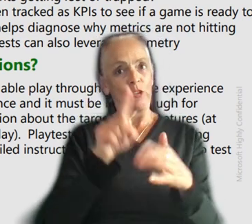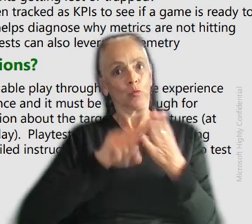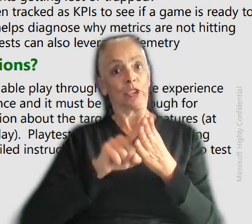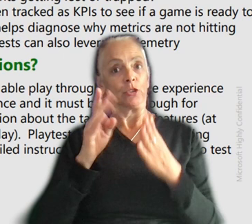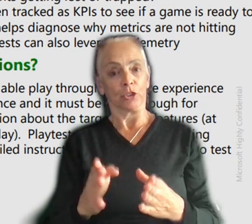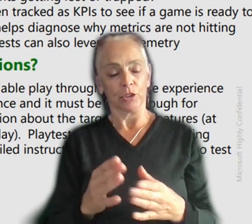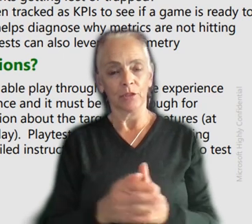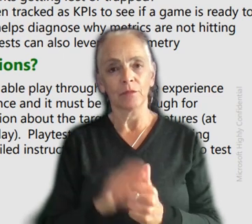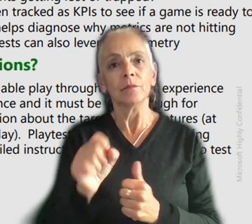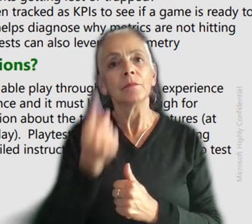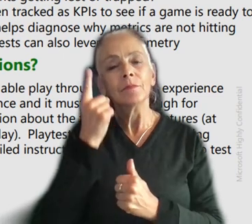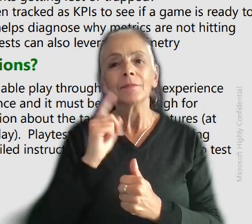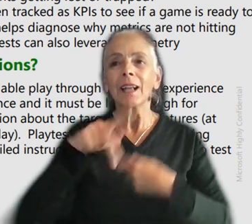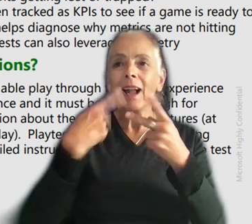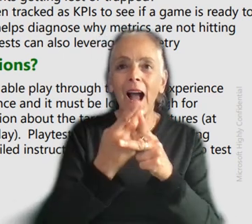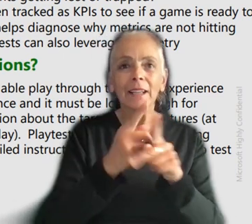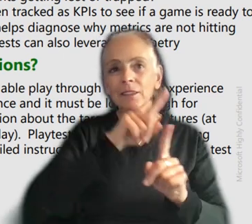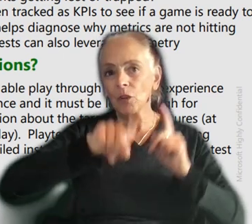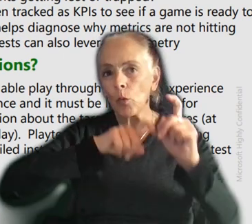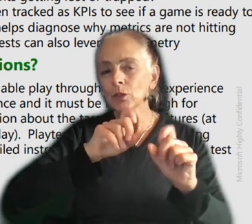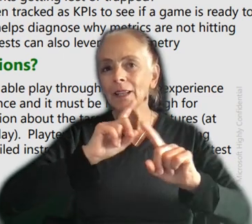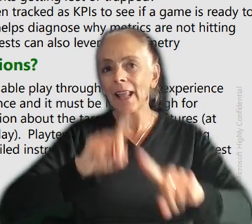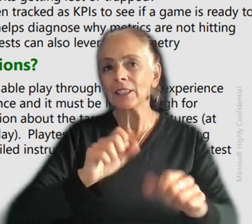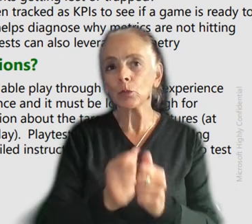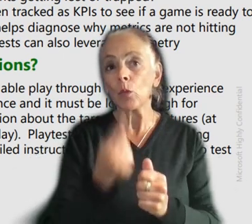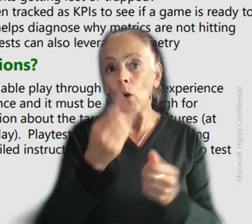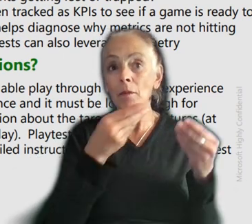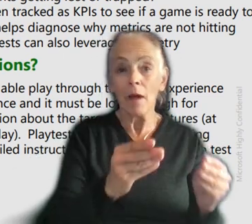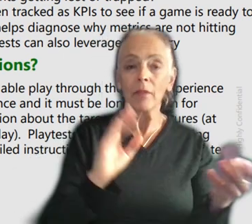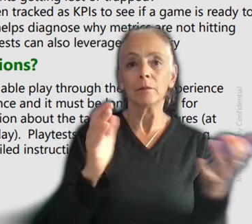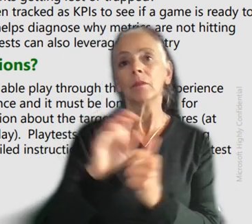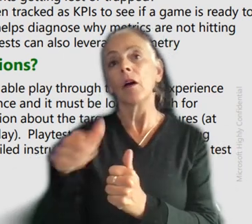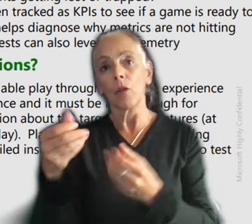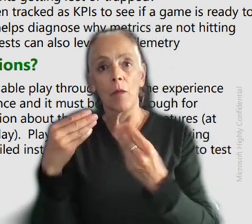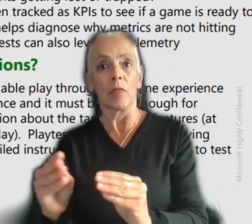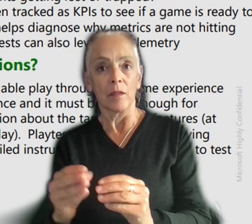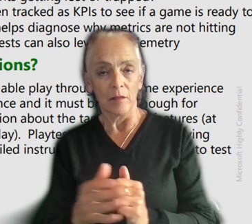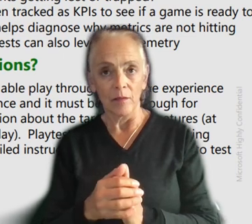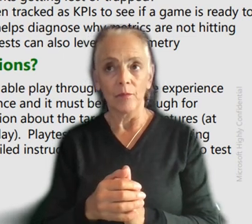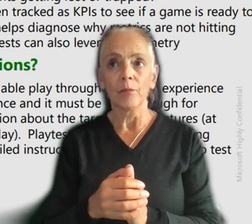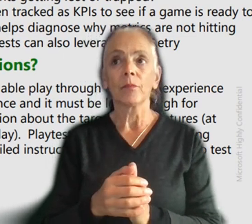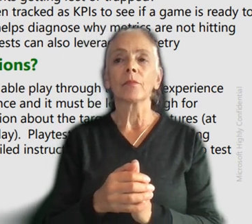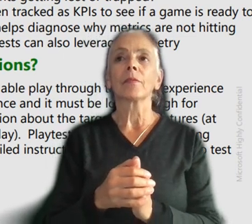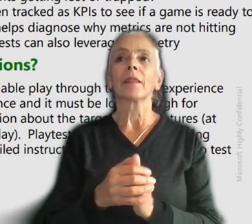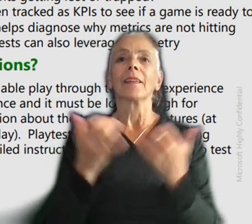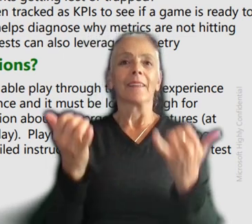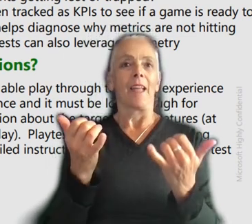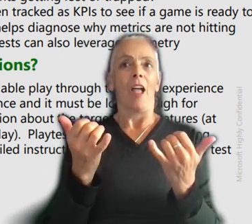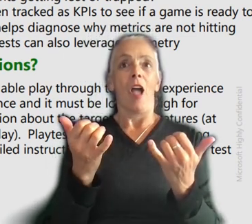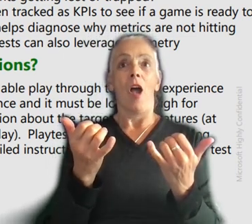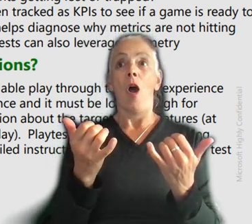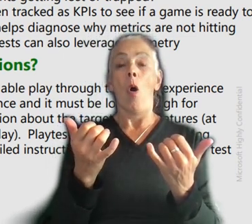you need to understand the kinds of questions that you can answer with one method versus another. Now, we don't just throw this documentation